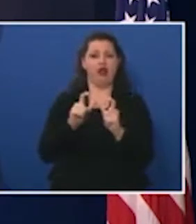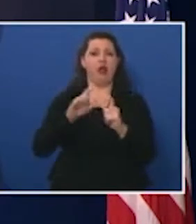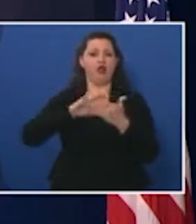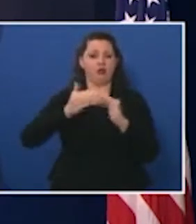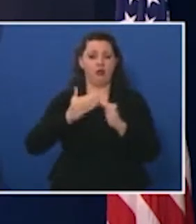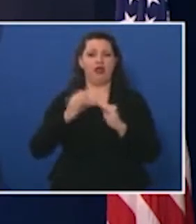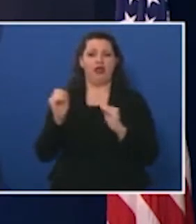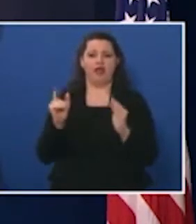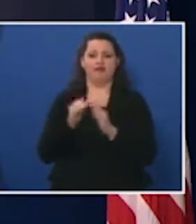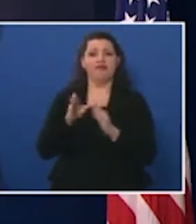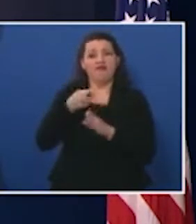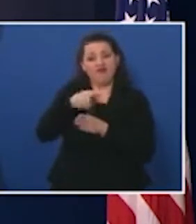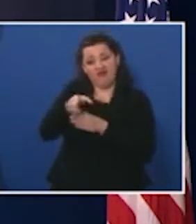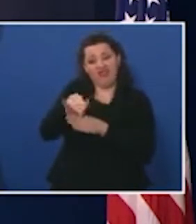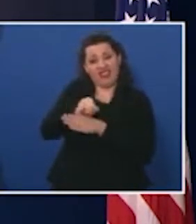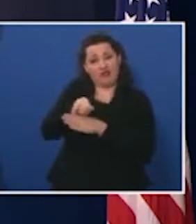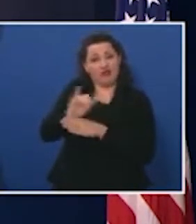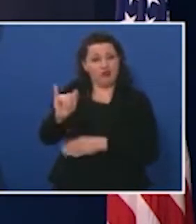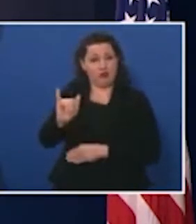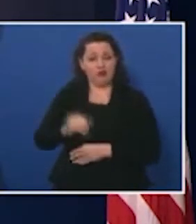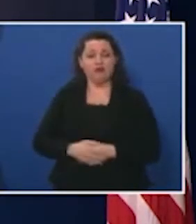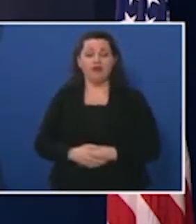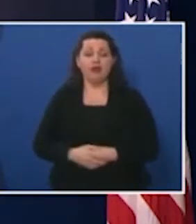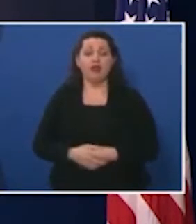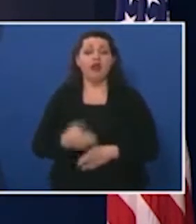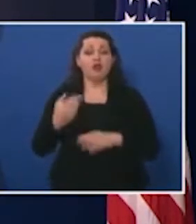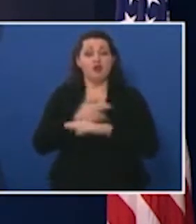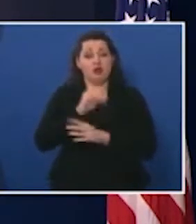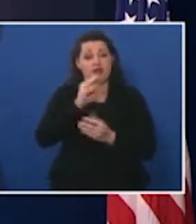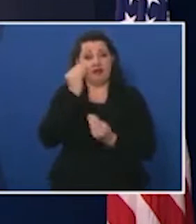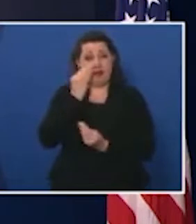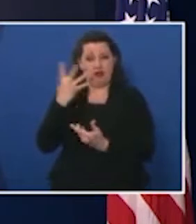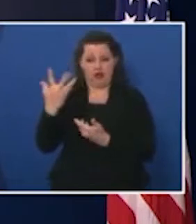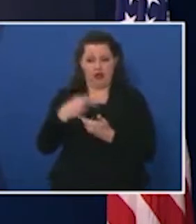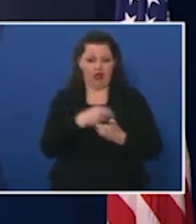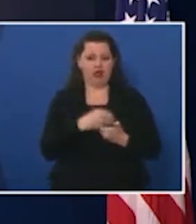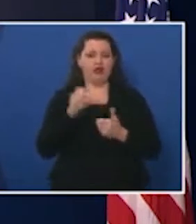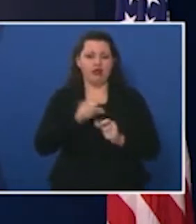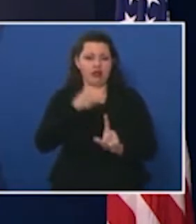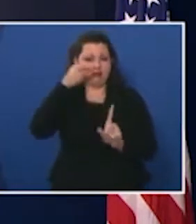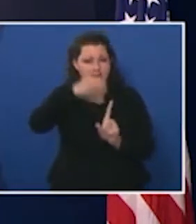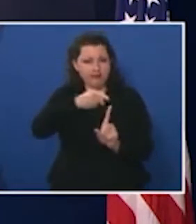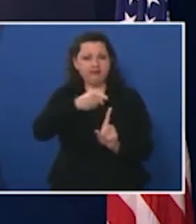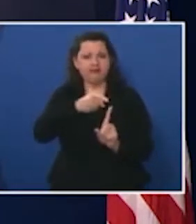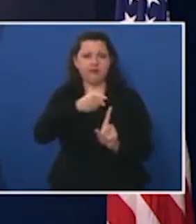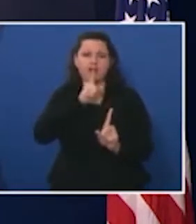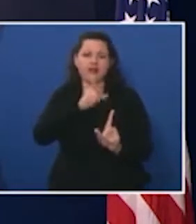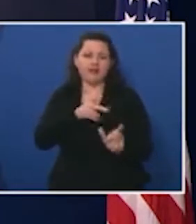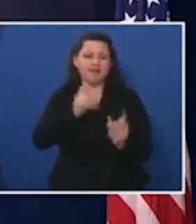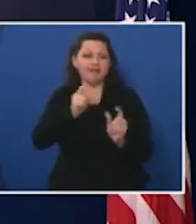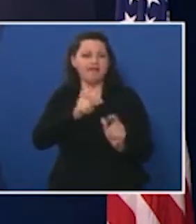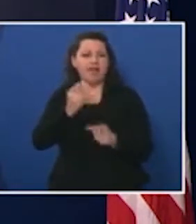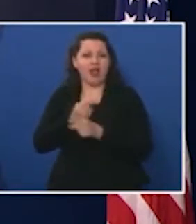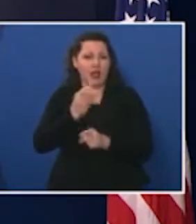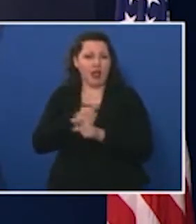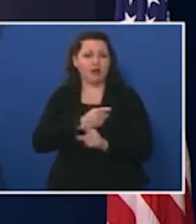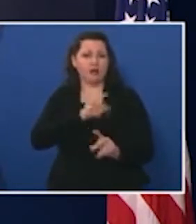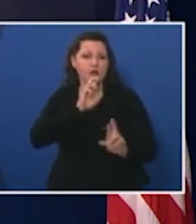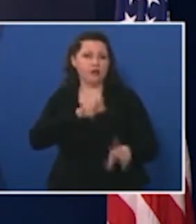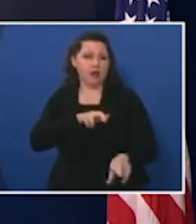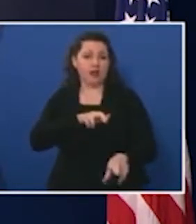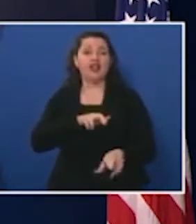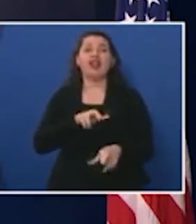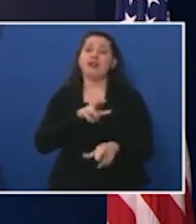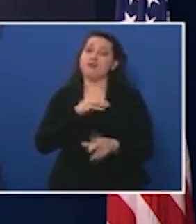perspective using the data we can target our response with speed and accuracy and in a safe and responsible